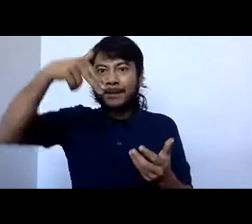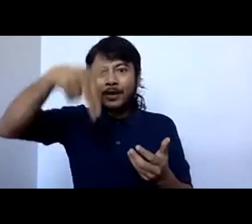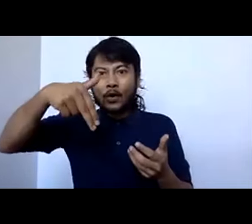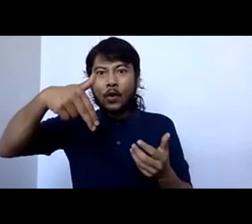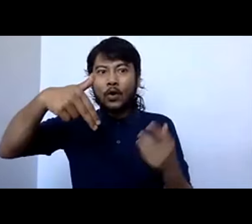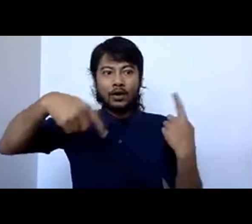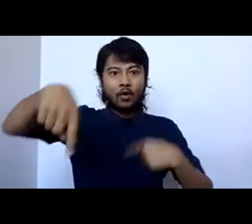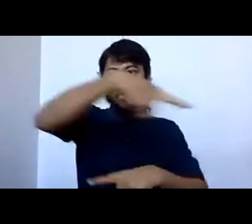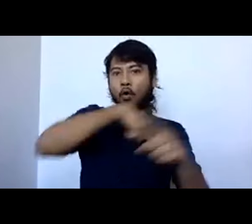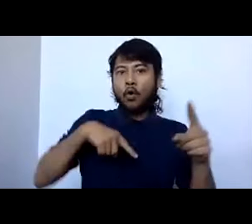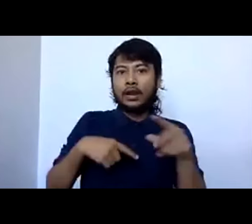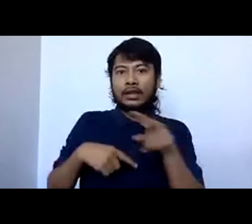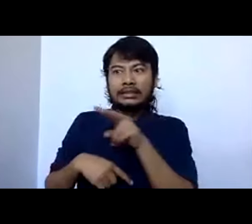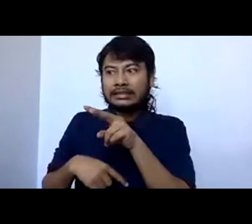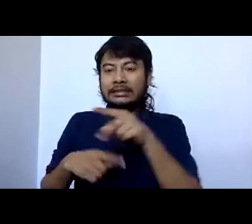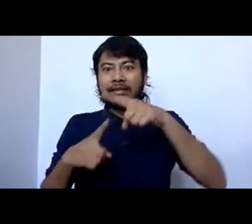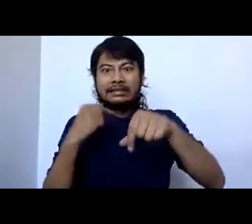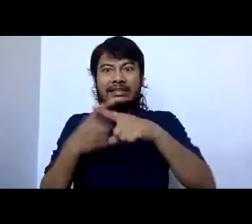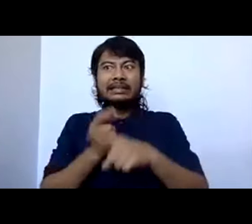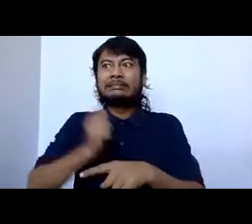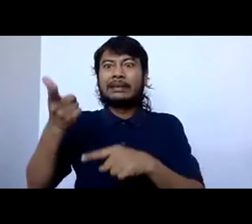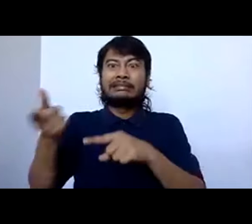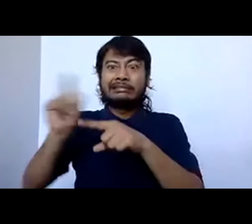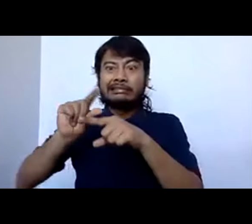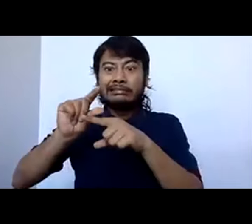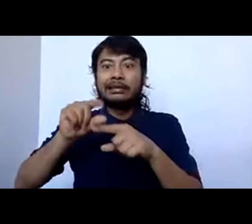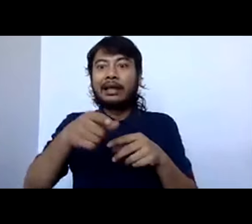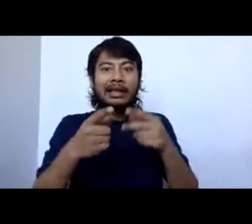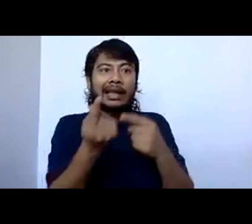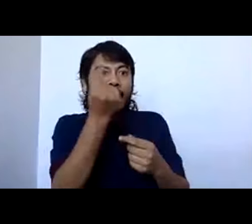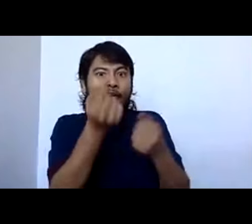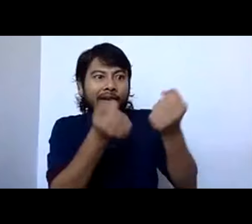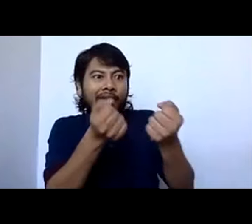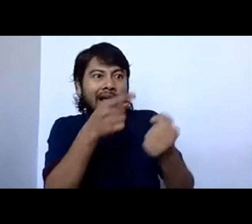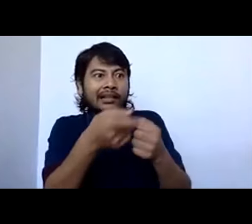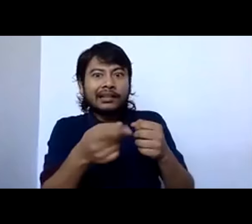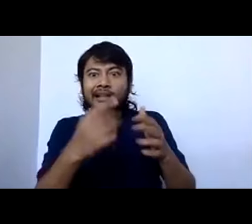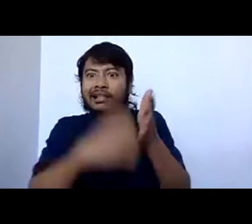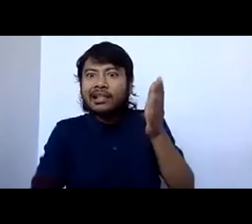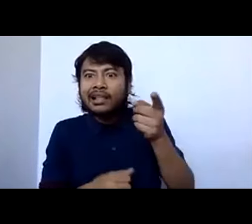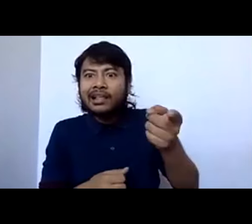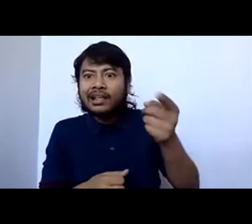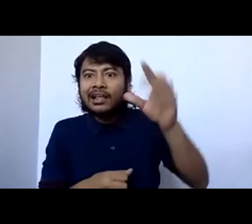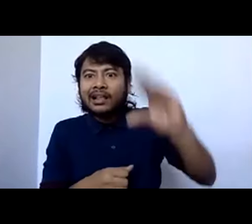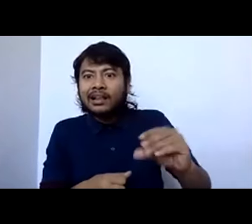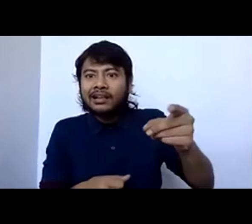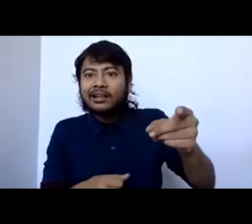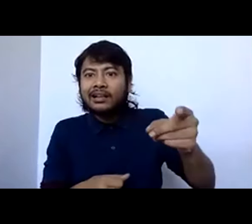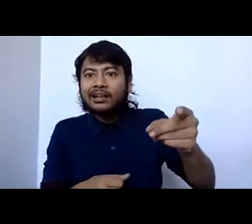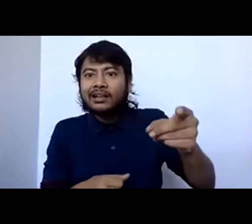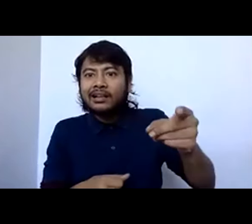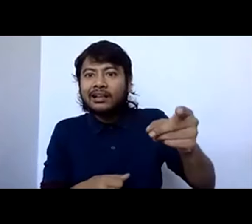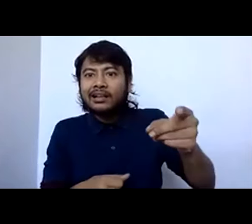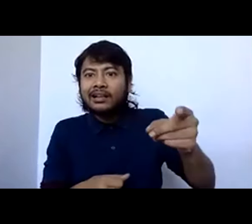basically being taxed and the electric vehicles weren't being taxed. So there wasn't an additional need of money from government, but it was a...